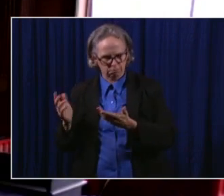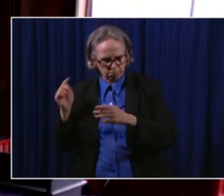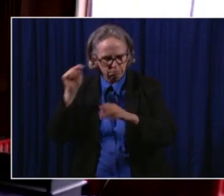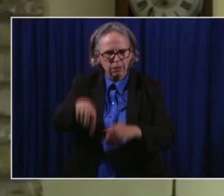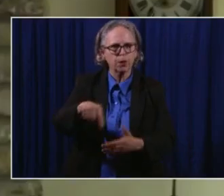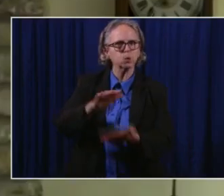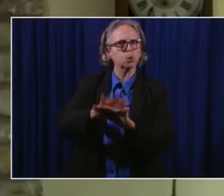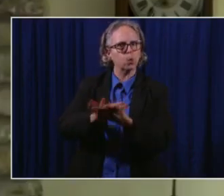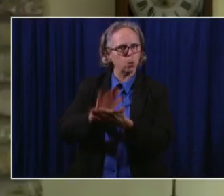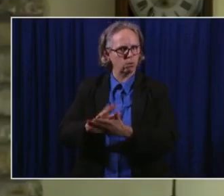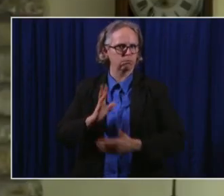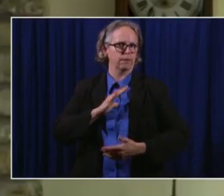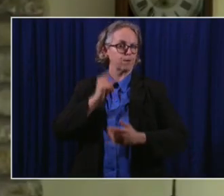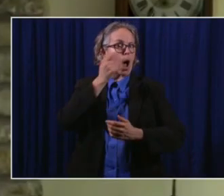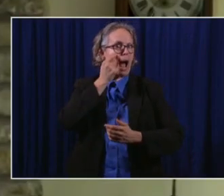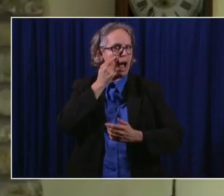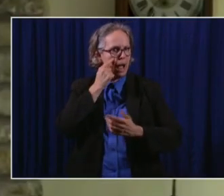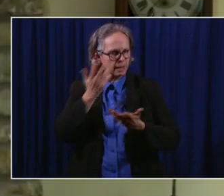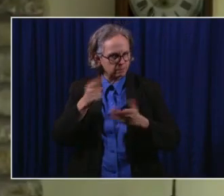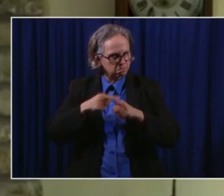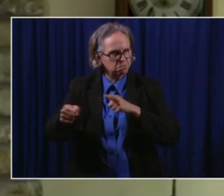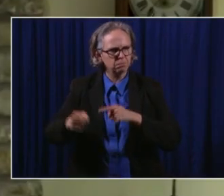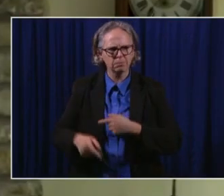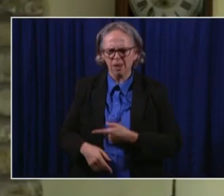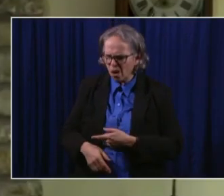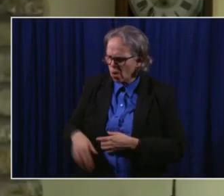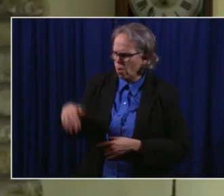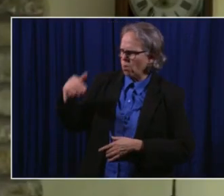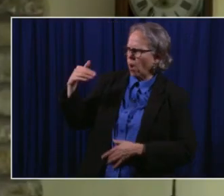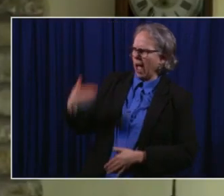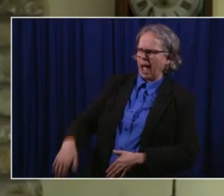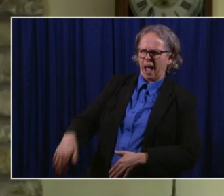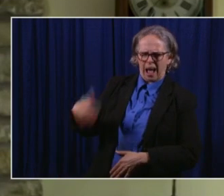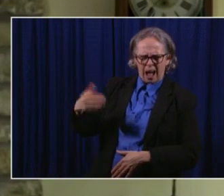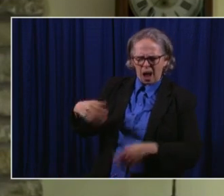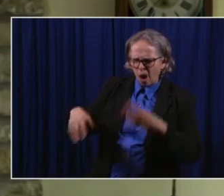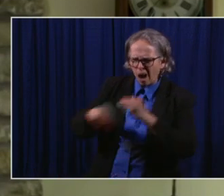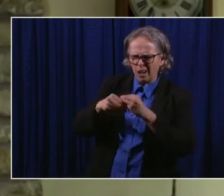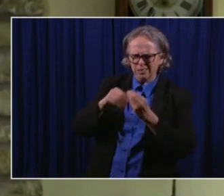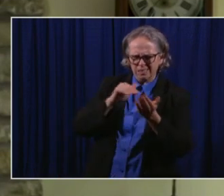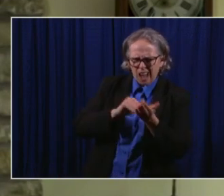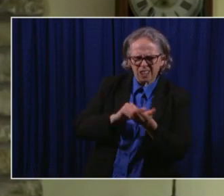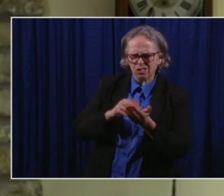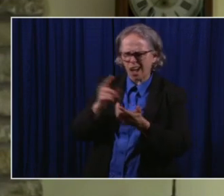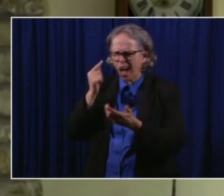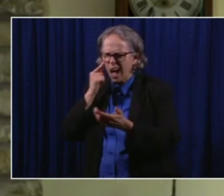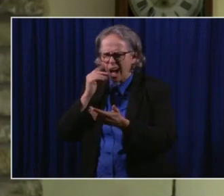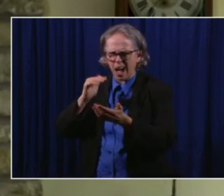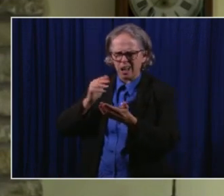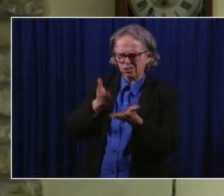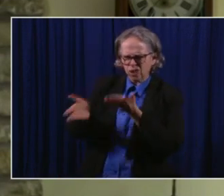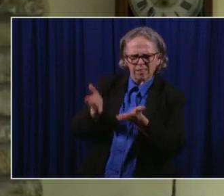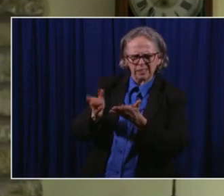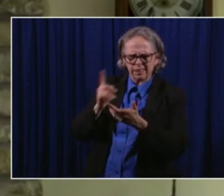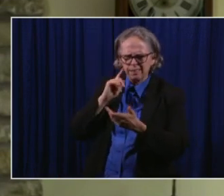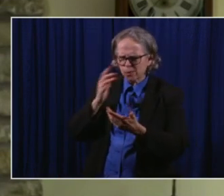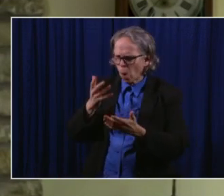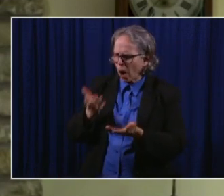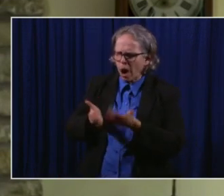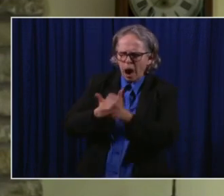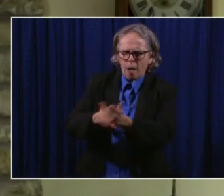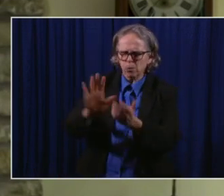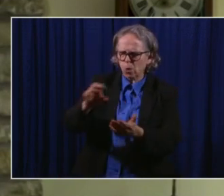That has to have a huge impact when that's all online, a huge impact not only with the students, but with their families and